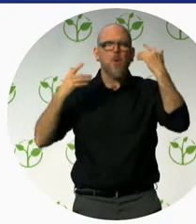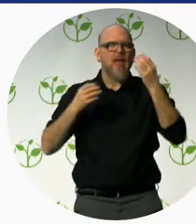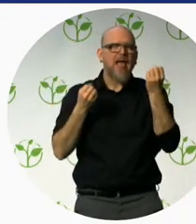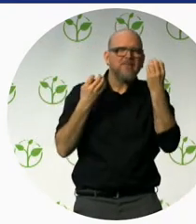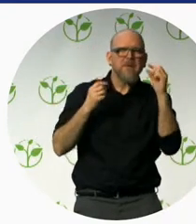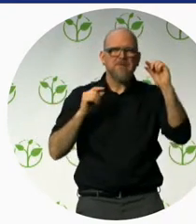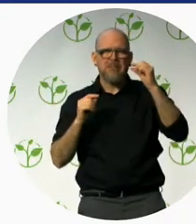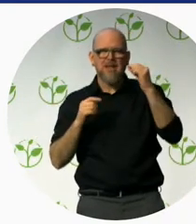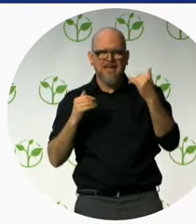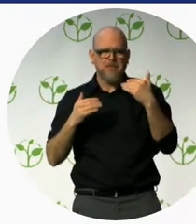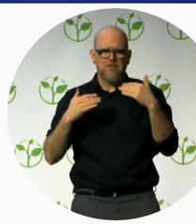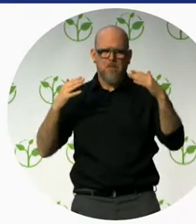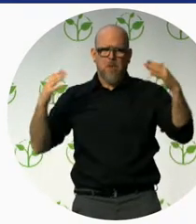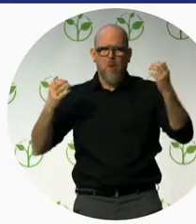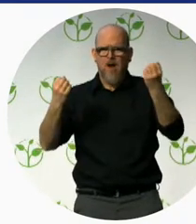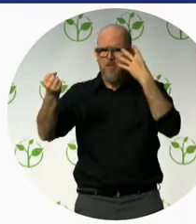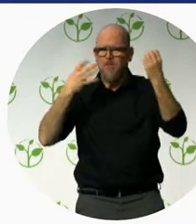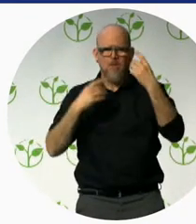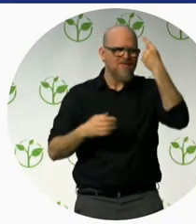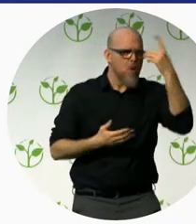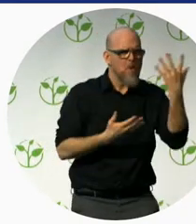pages. you can decide for yourself.